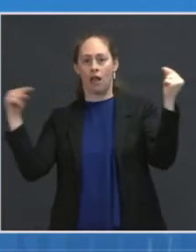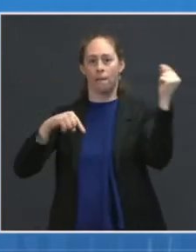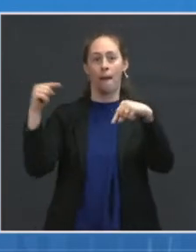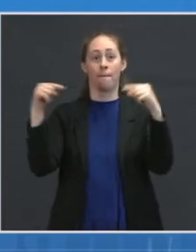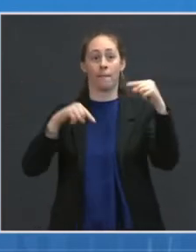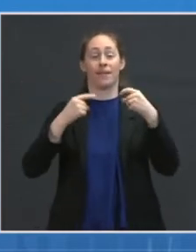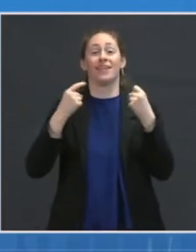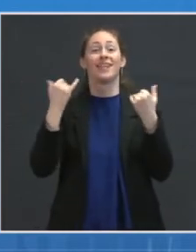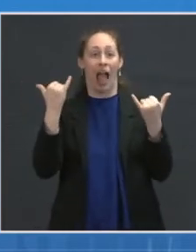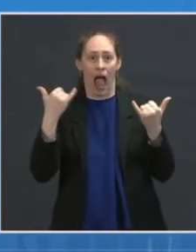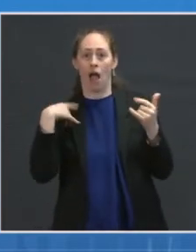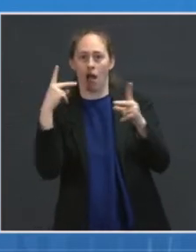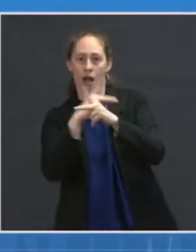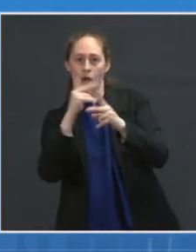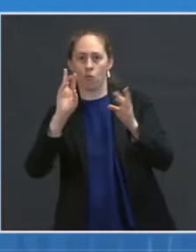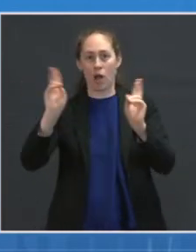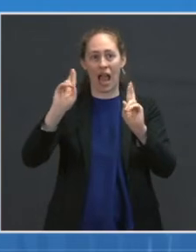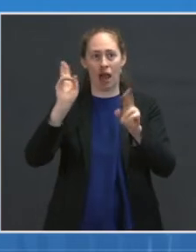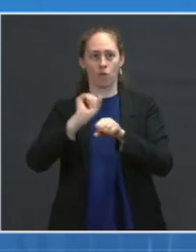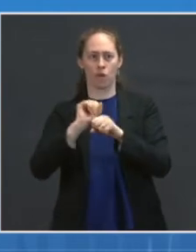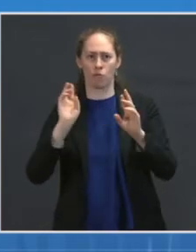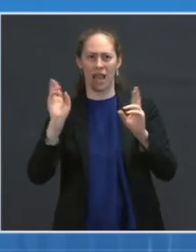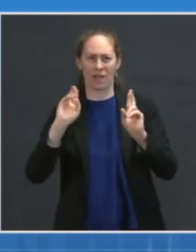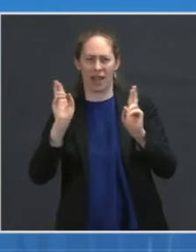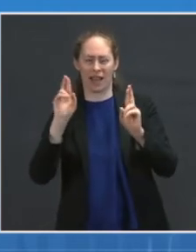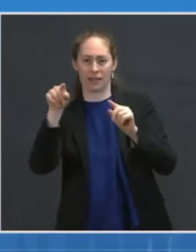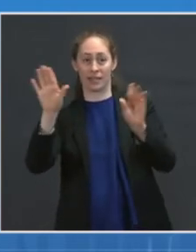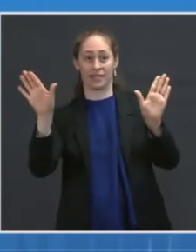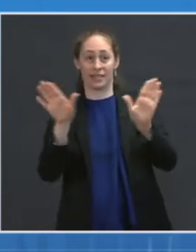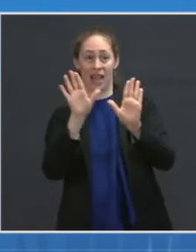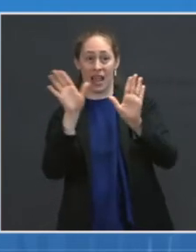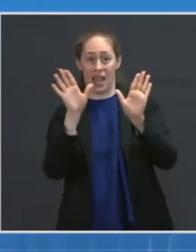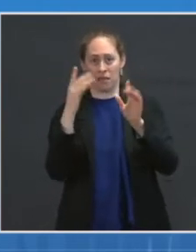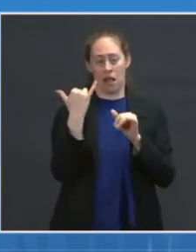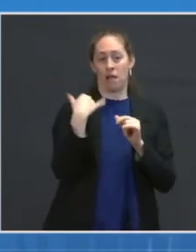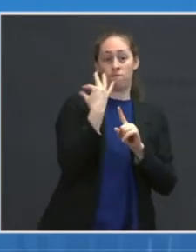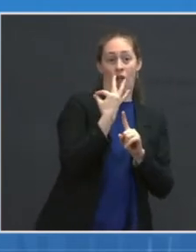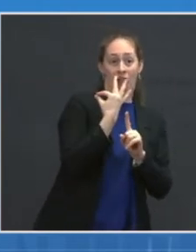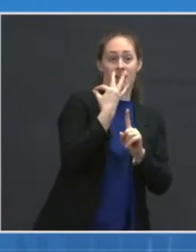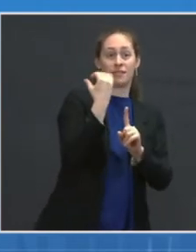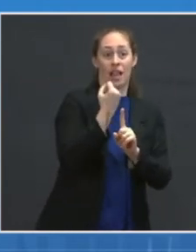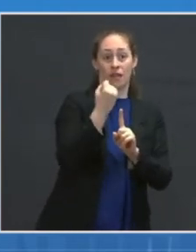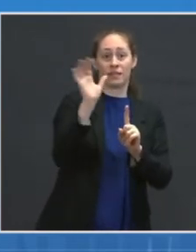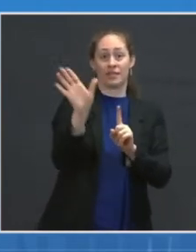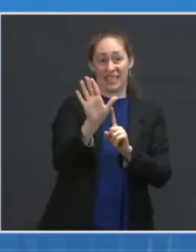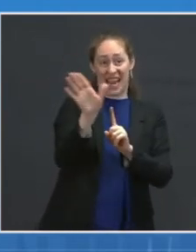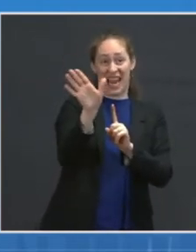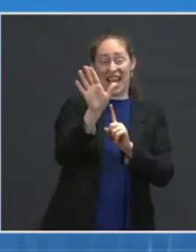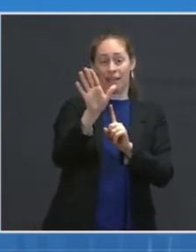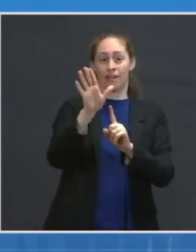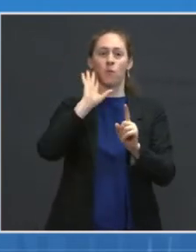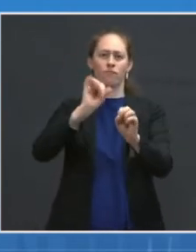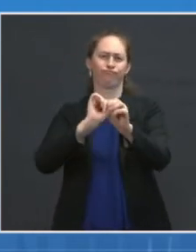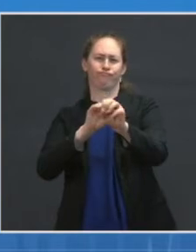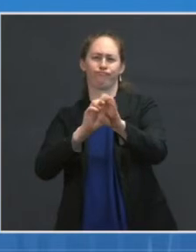vaccines and ancillary supplies on aircraft on Sunday night for Monday through Wednesday delivery.